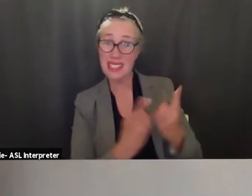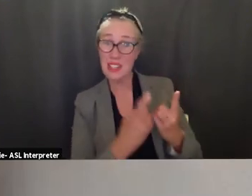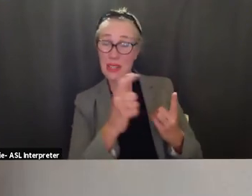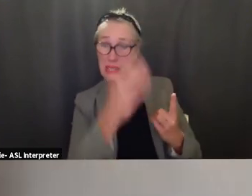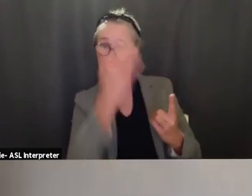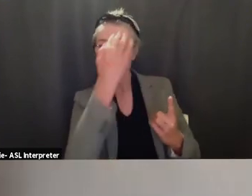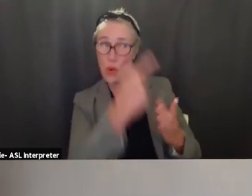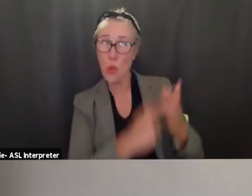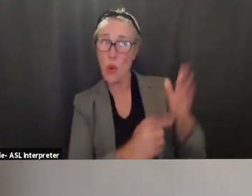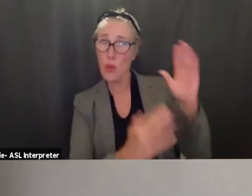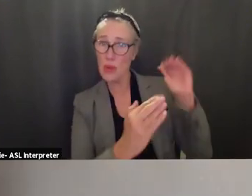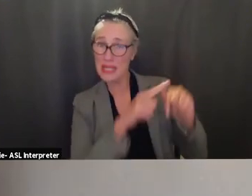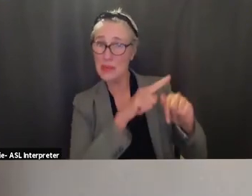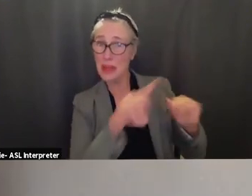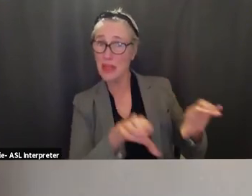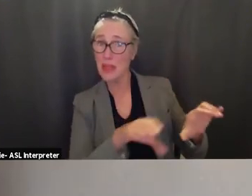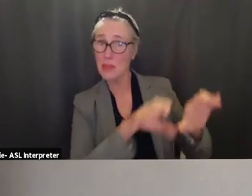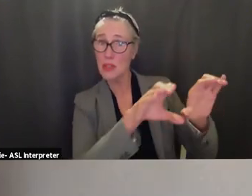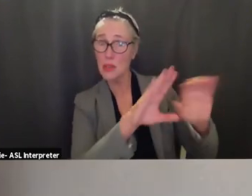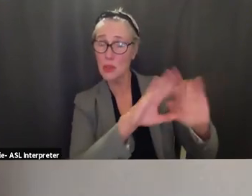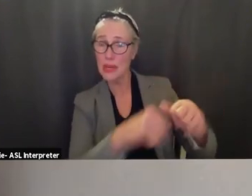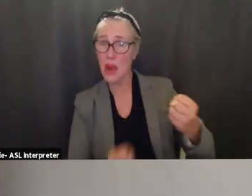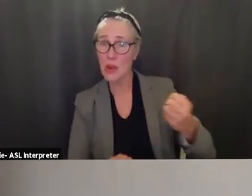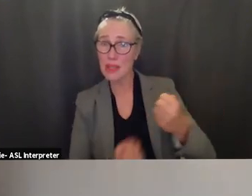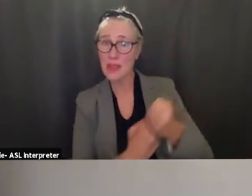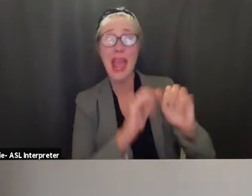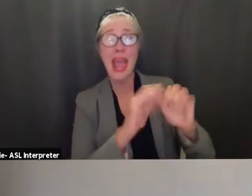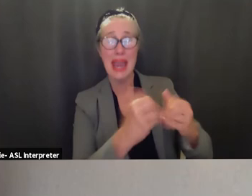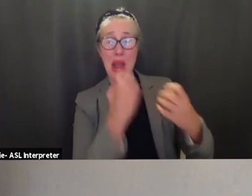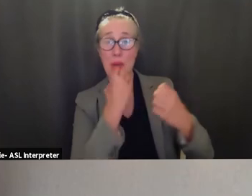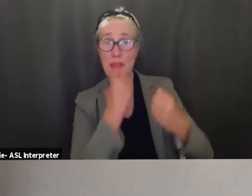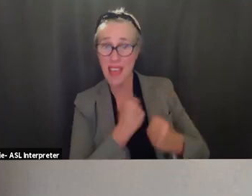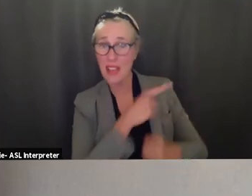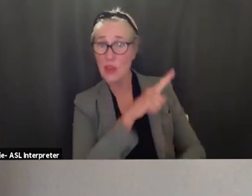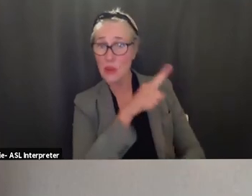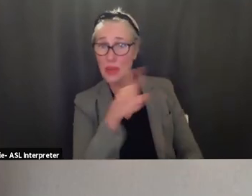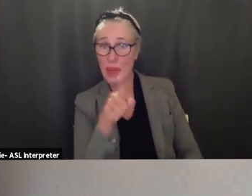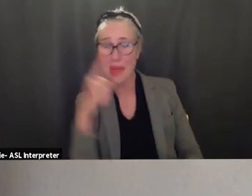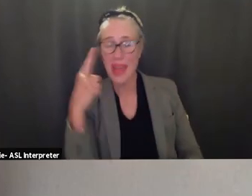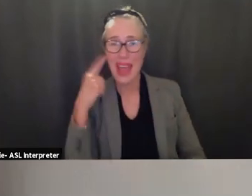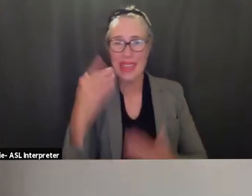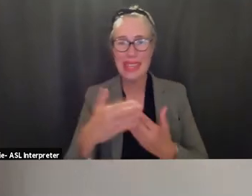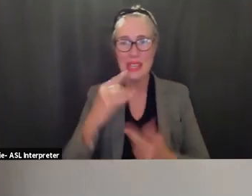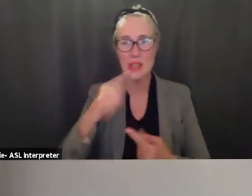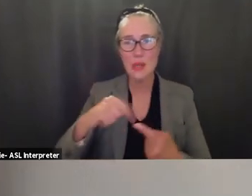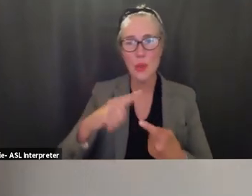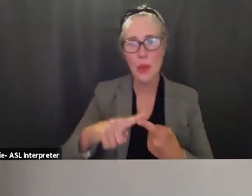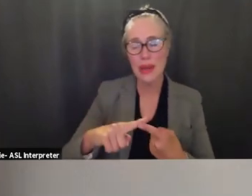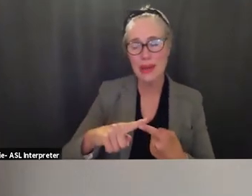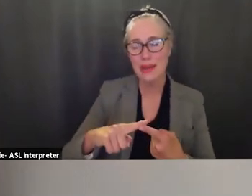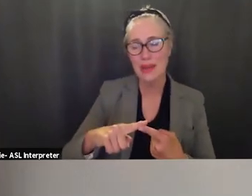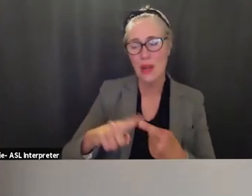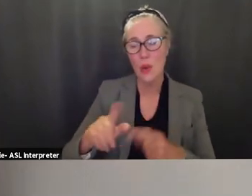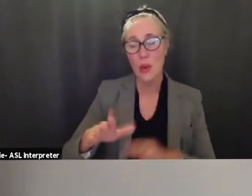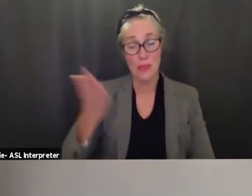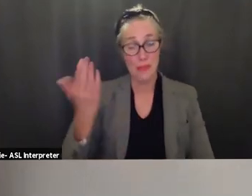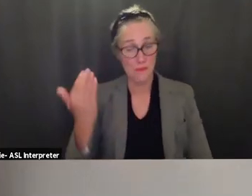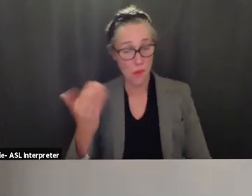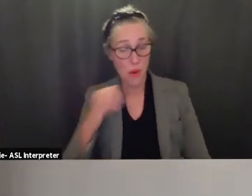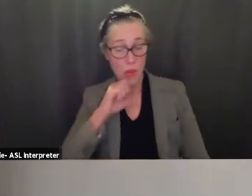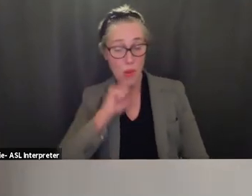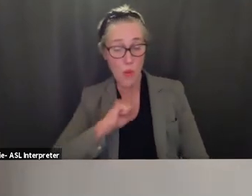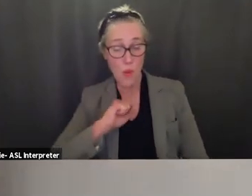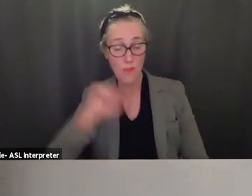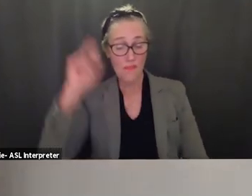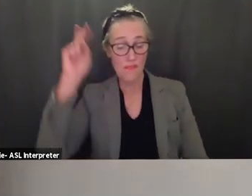also lends itself to value how we value them and i think the easier when we was easier in the old philosophy it was easy to